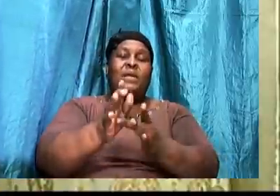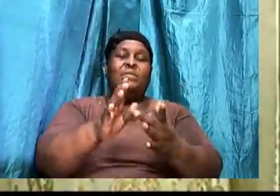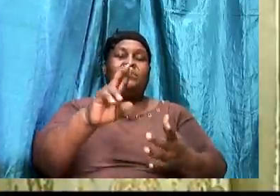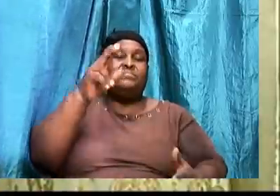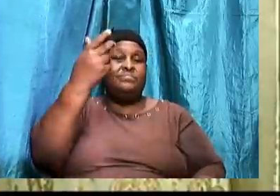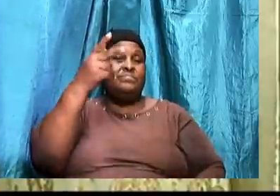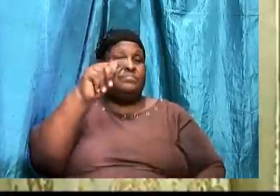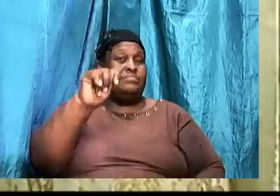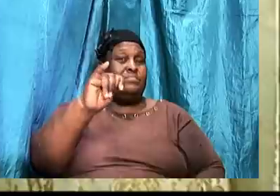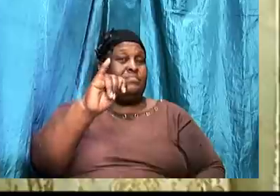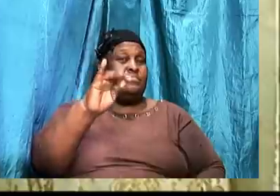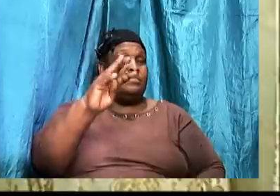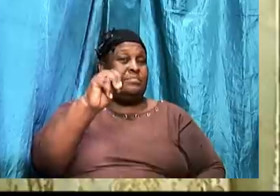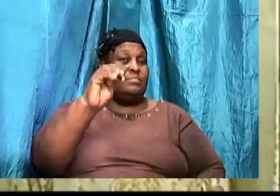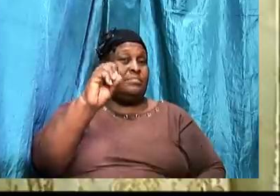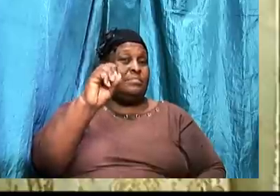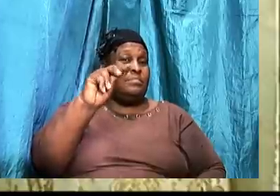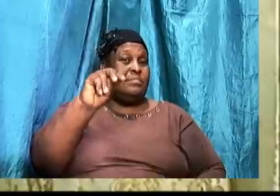3. Verses 16.